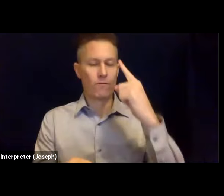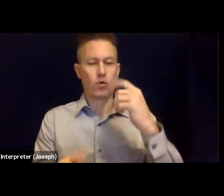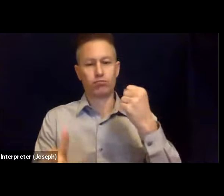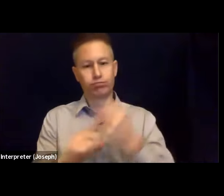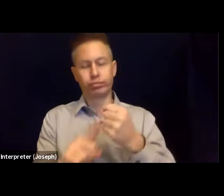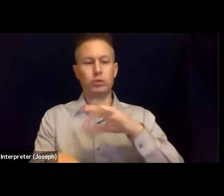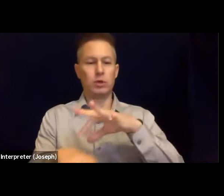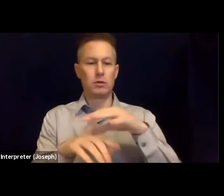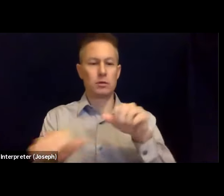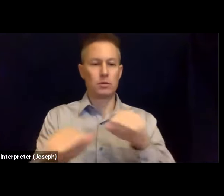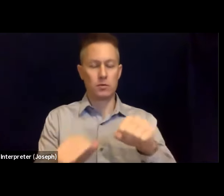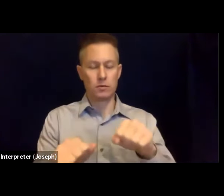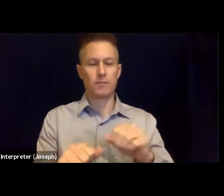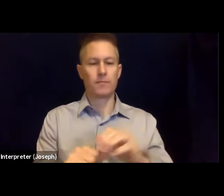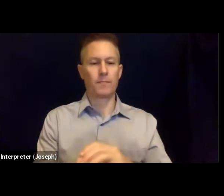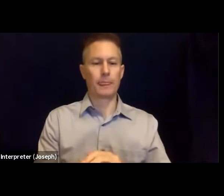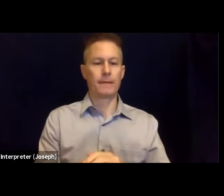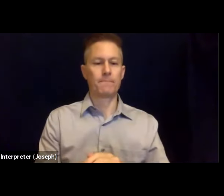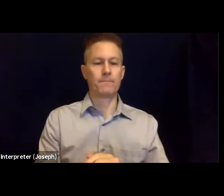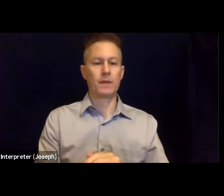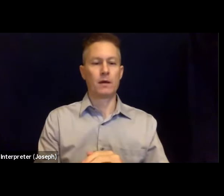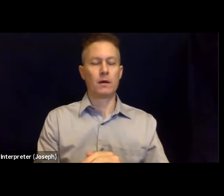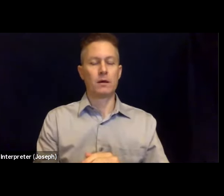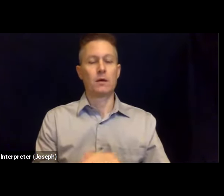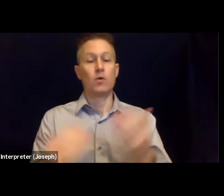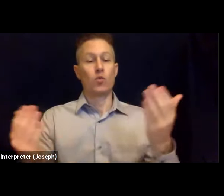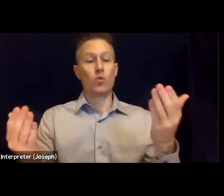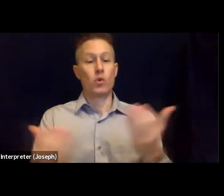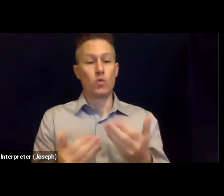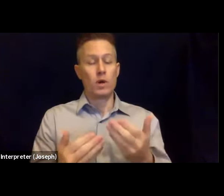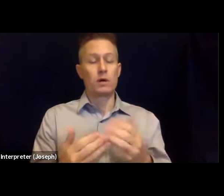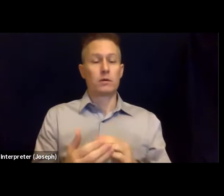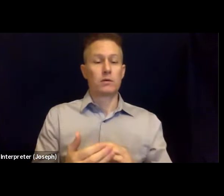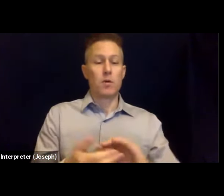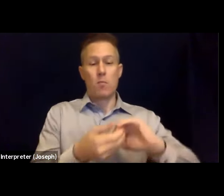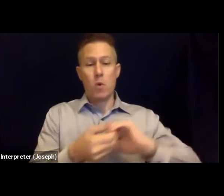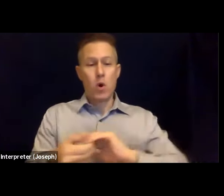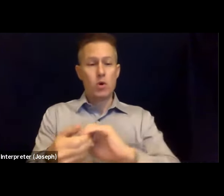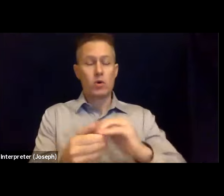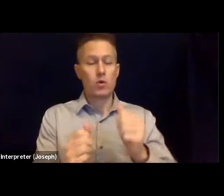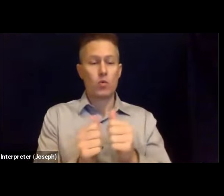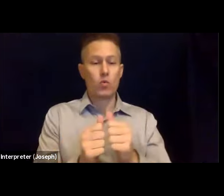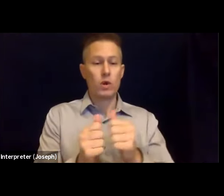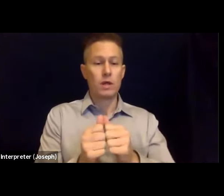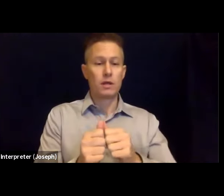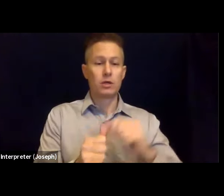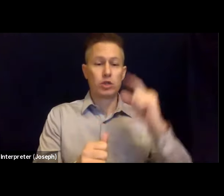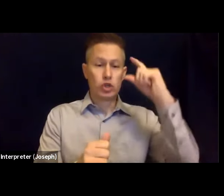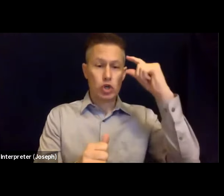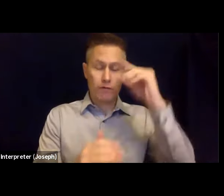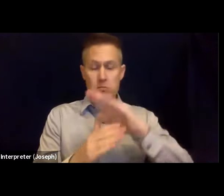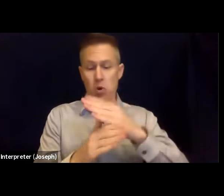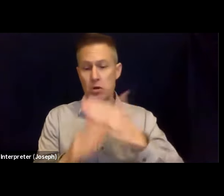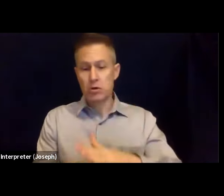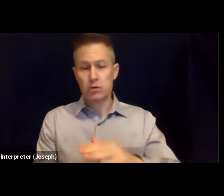to partner with research organizations, with government and non-government partners. And we're eager to make sure that all Californians know that